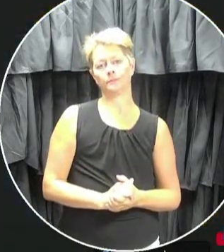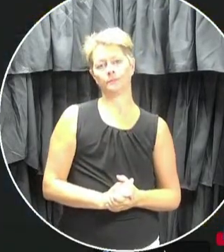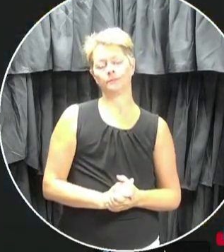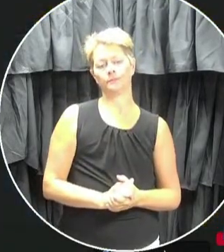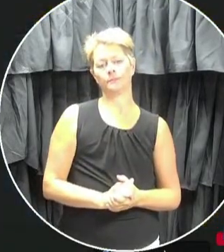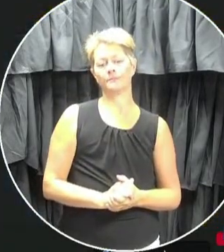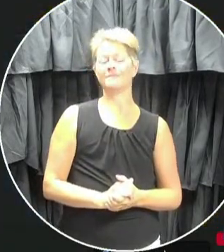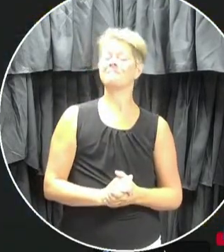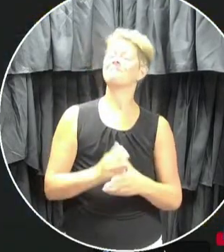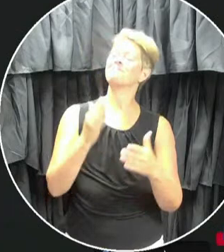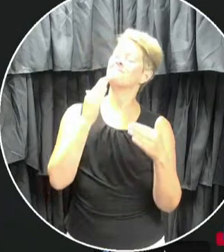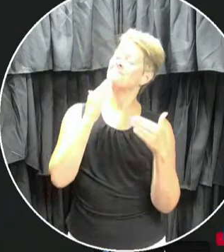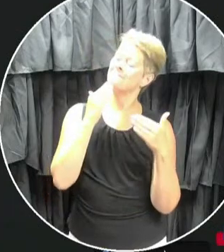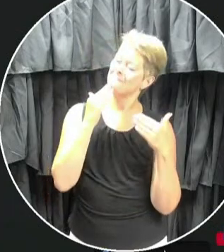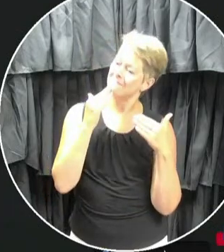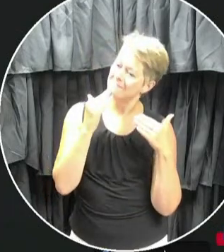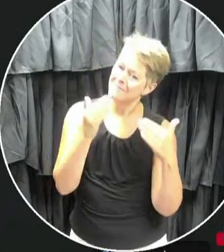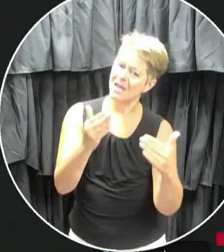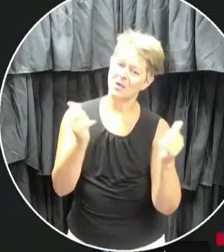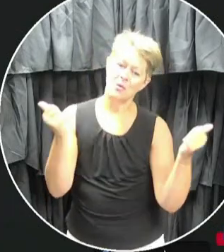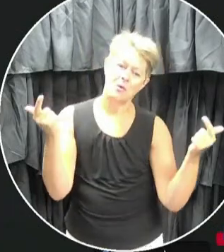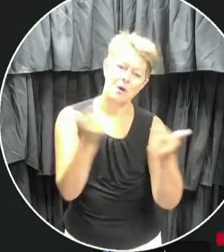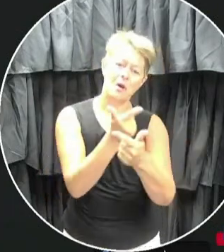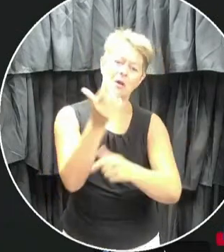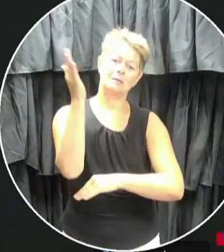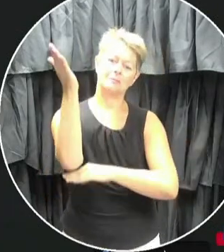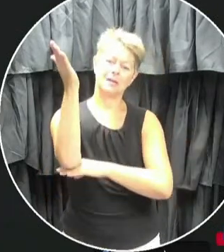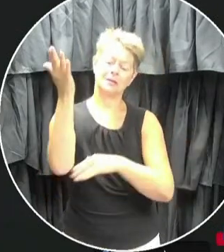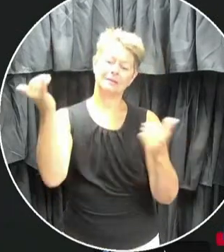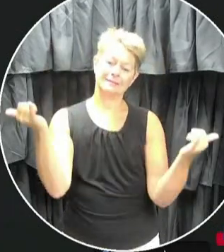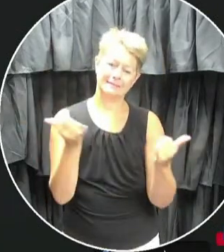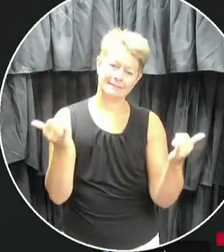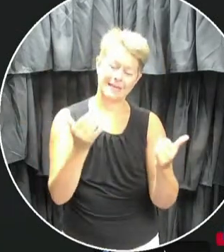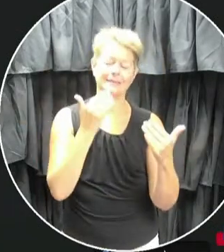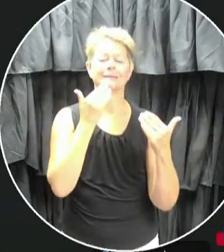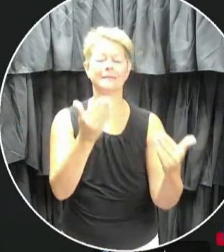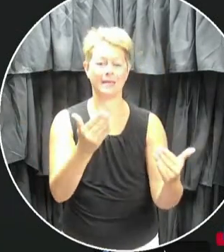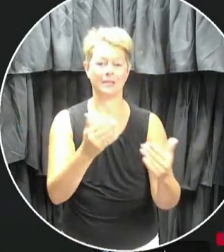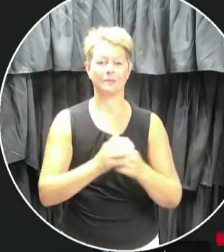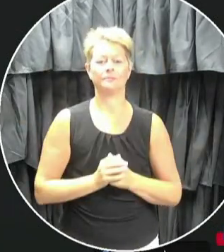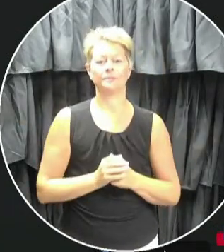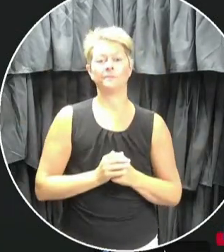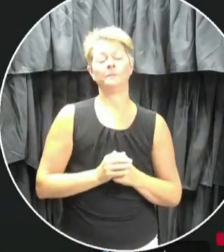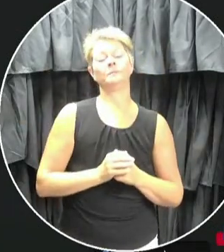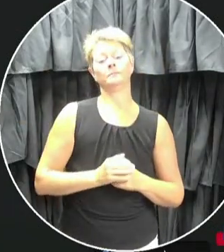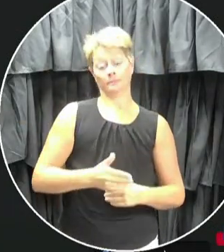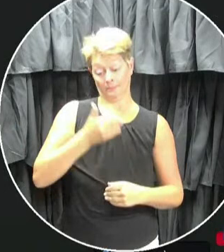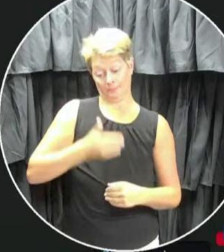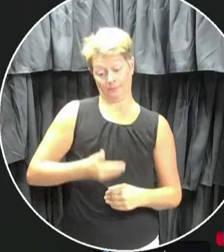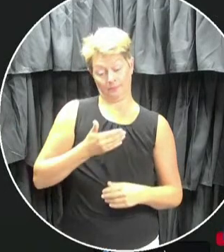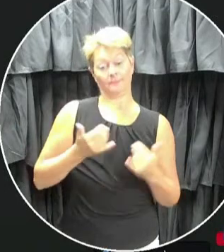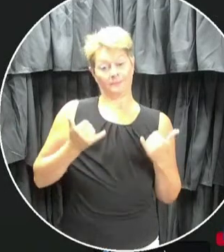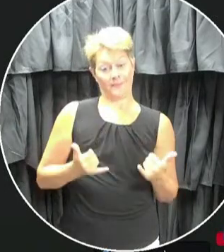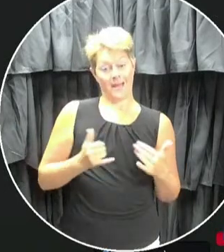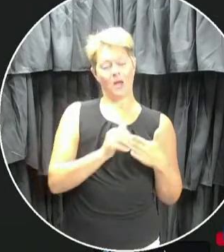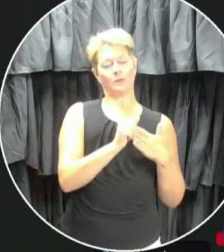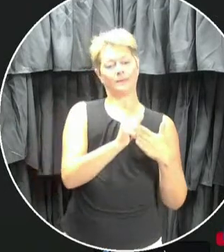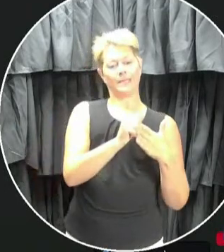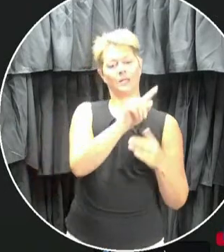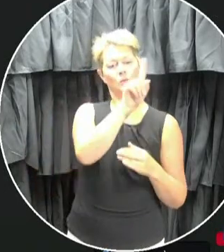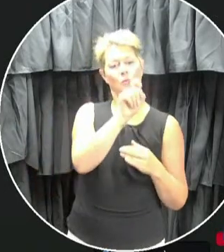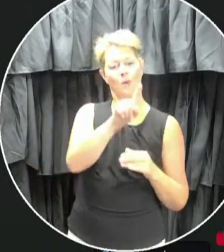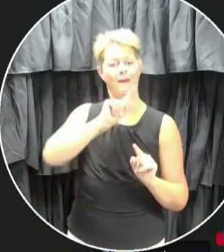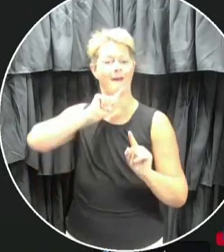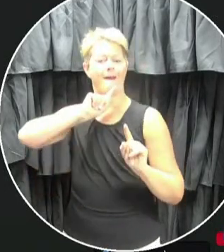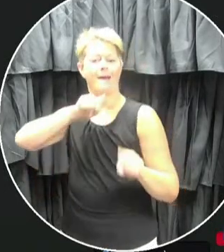Thank you very much to all our speakers here today. As moderator, I will now move into the question and answer